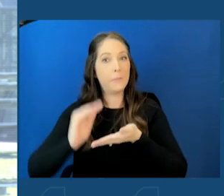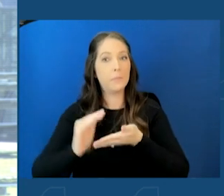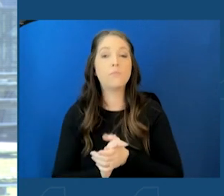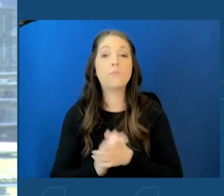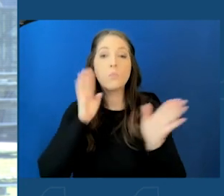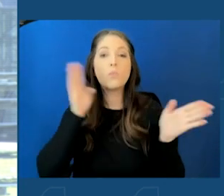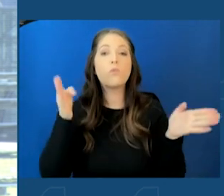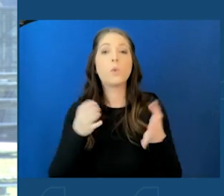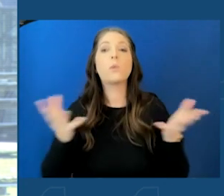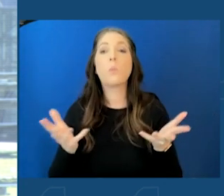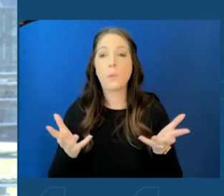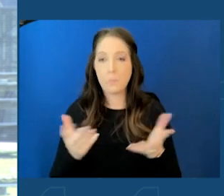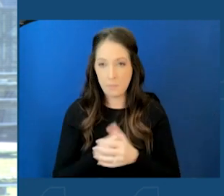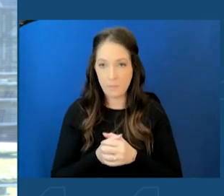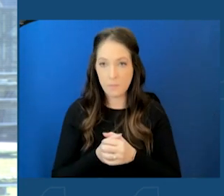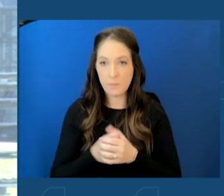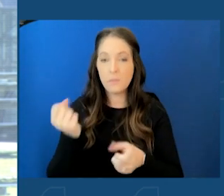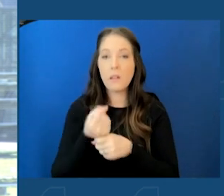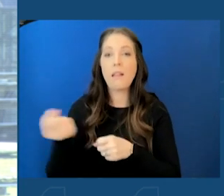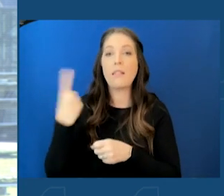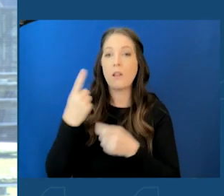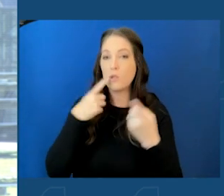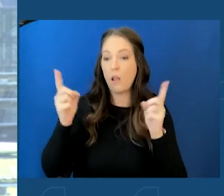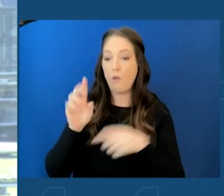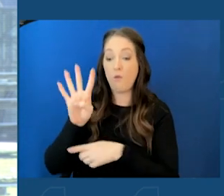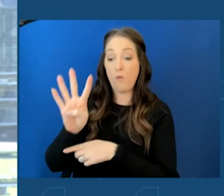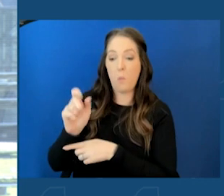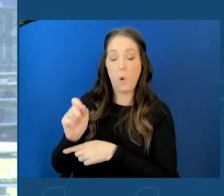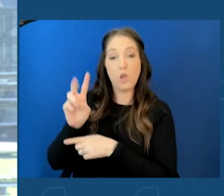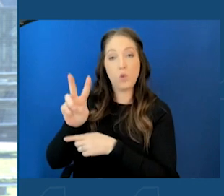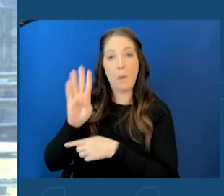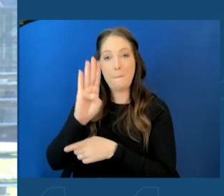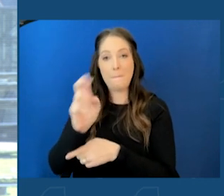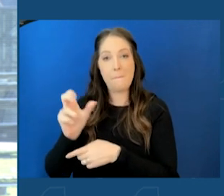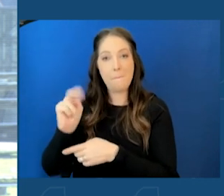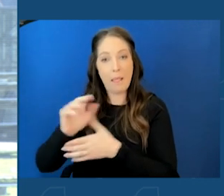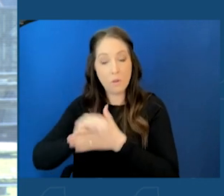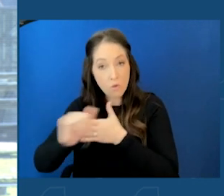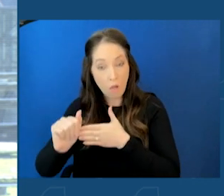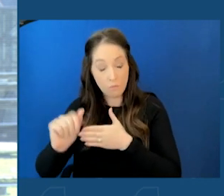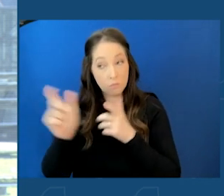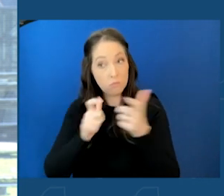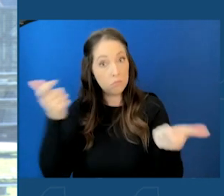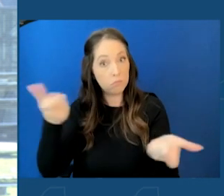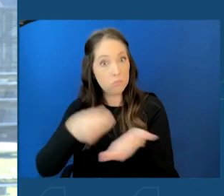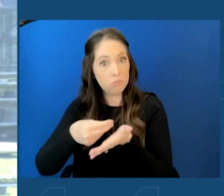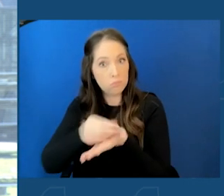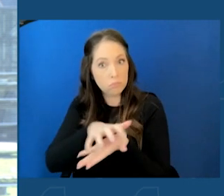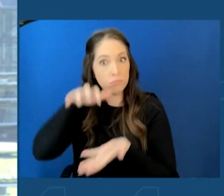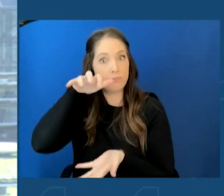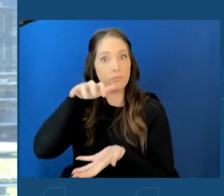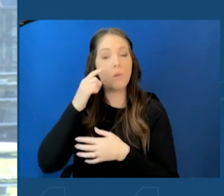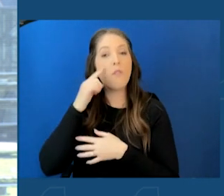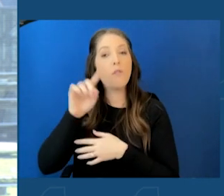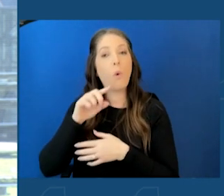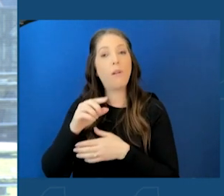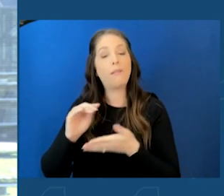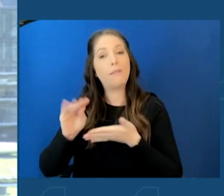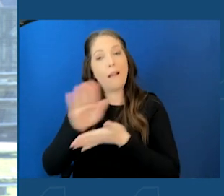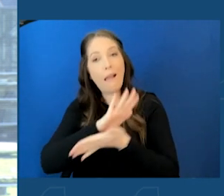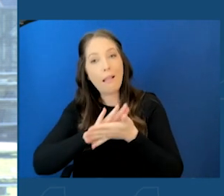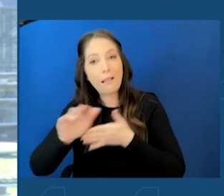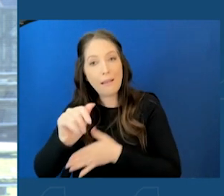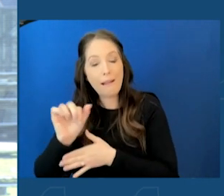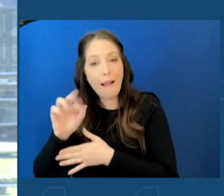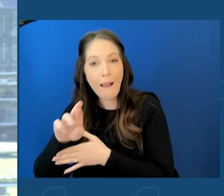year I announced $4.2 billion. Now this is a large amount of money, but that's for our clean water, clean air, green jobs, environmental bond